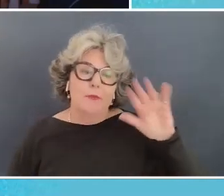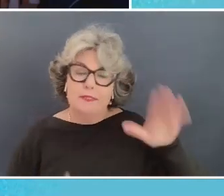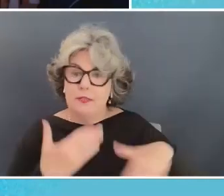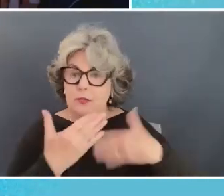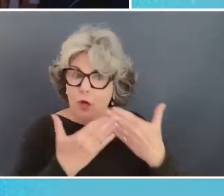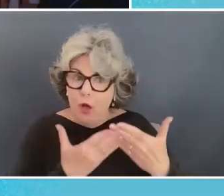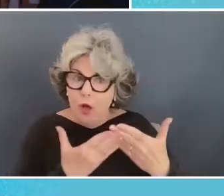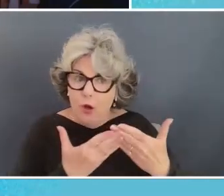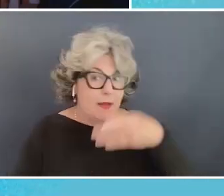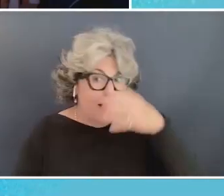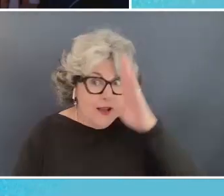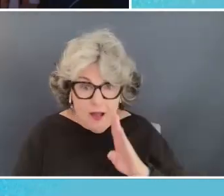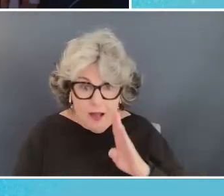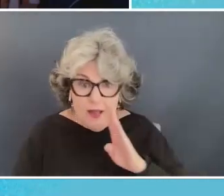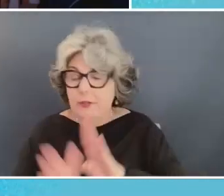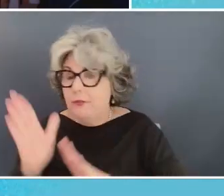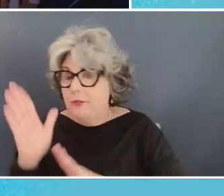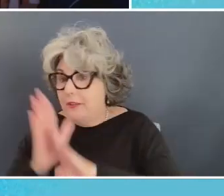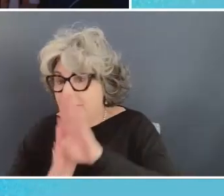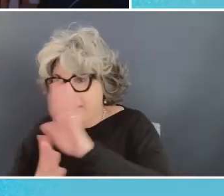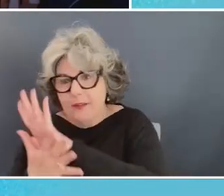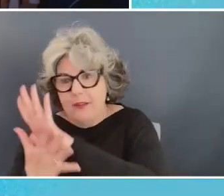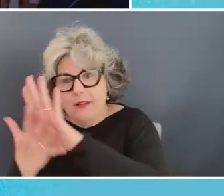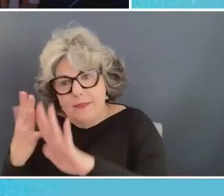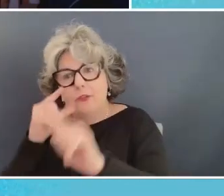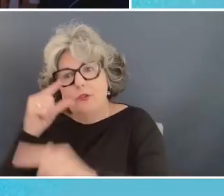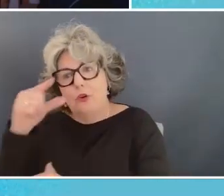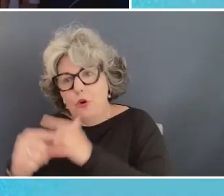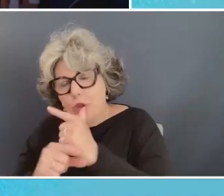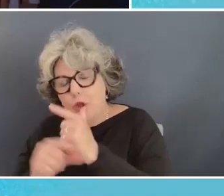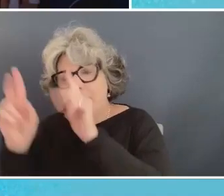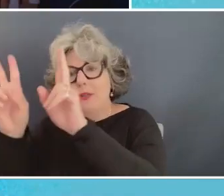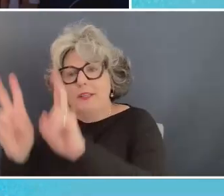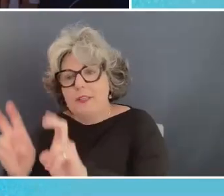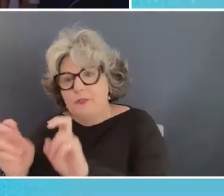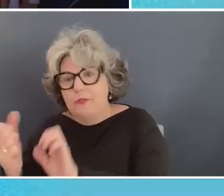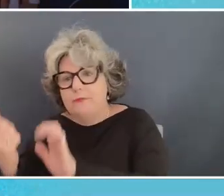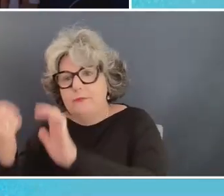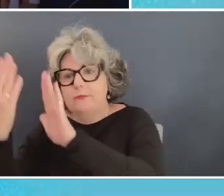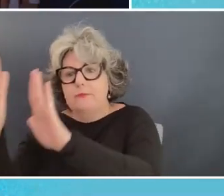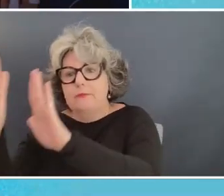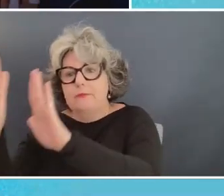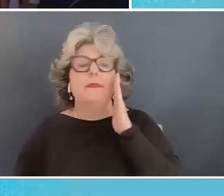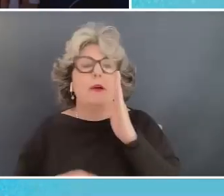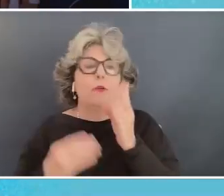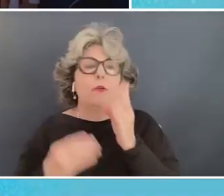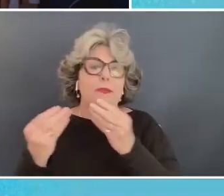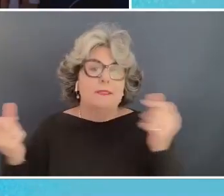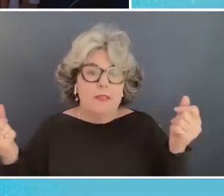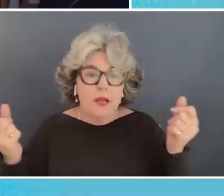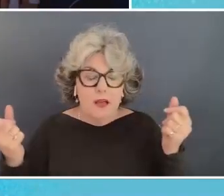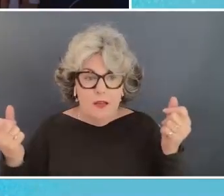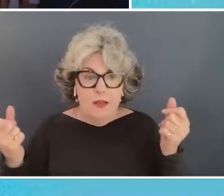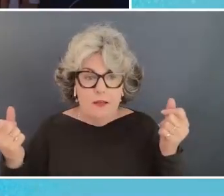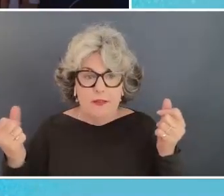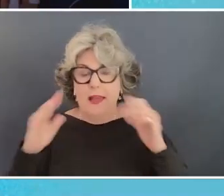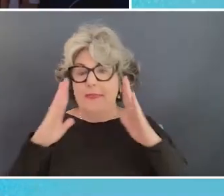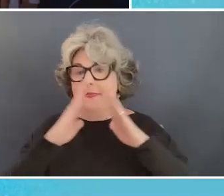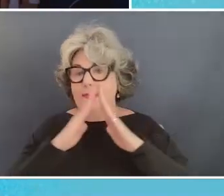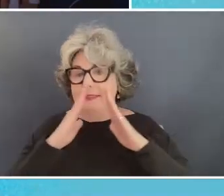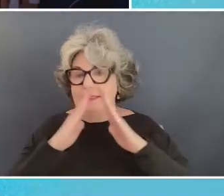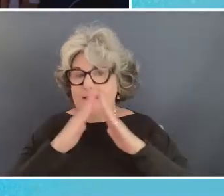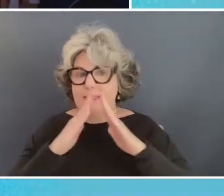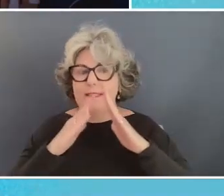my god do you need development these are global issues they are in the end going to be solved at the at the city level the